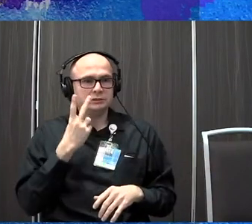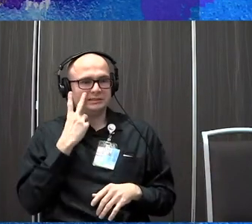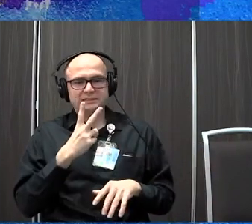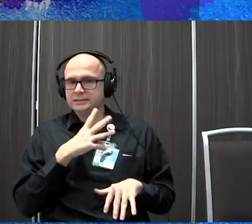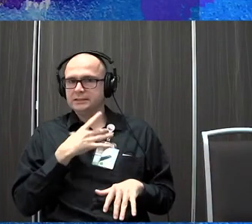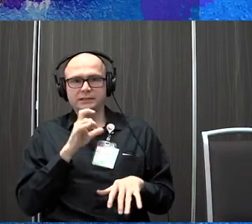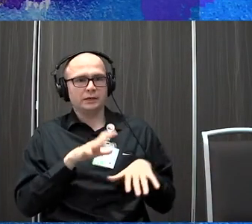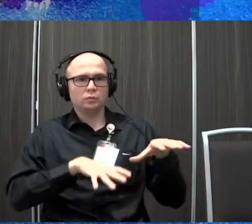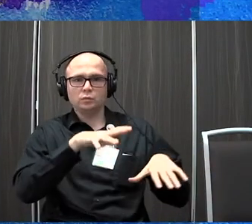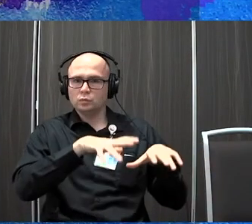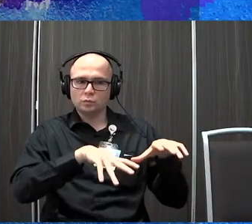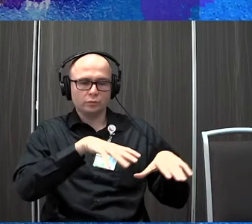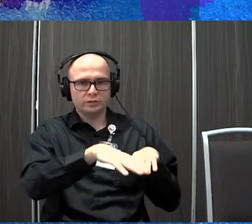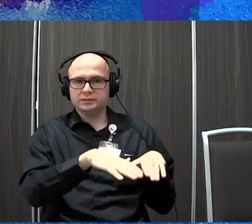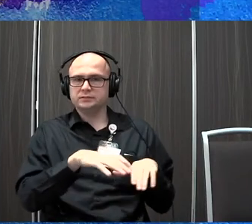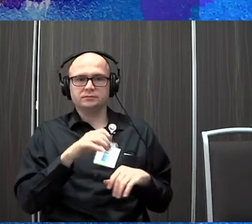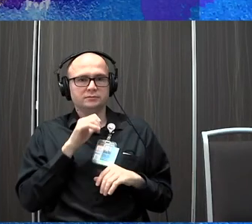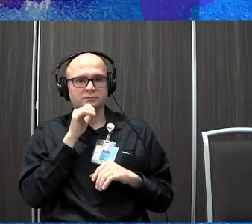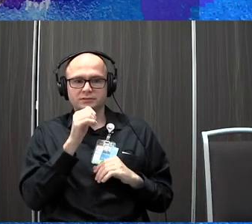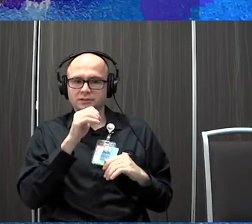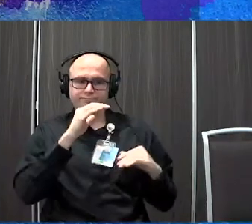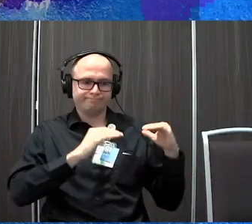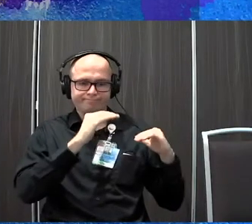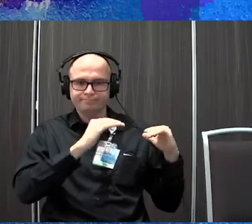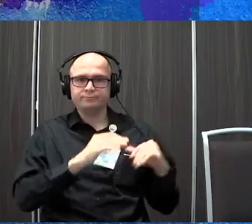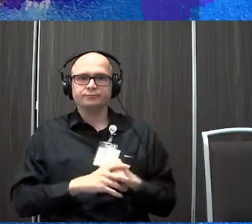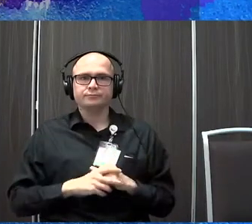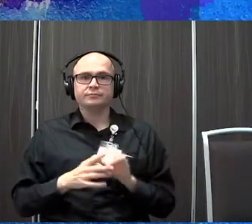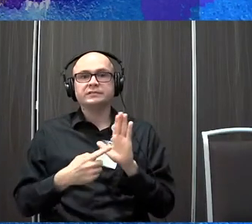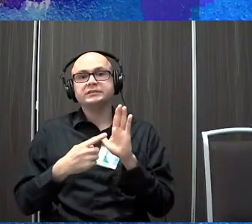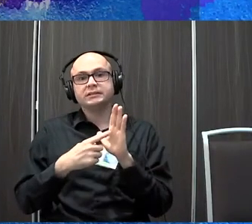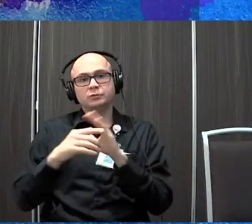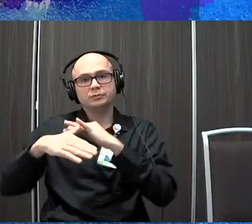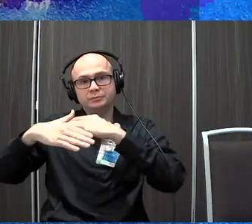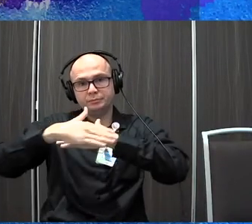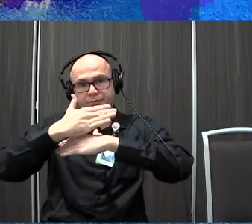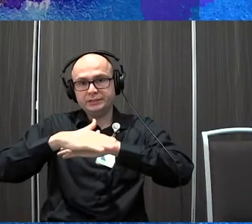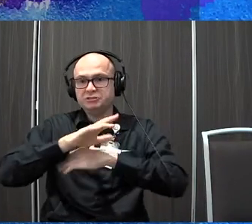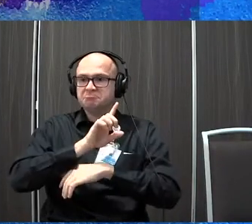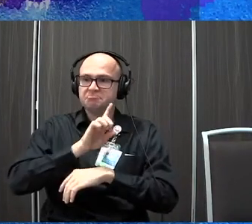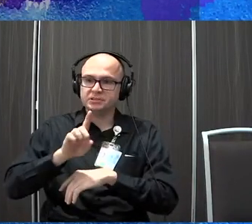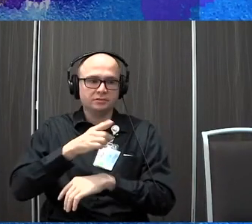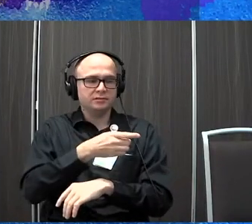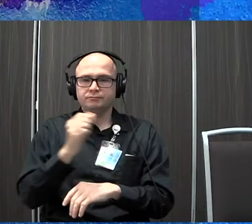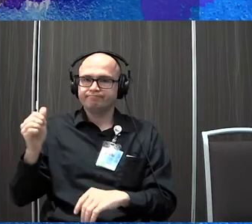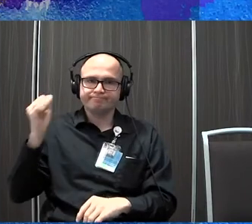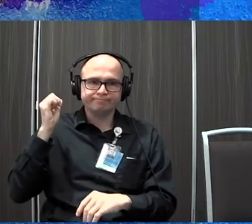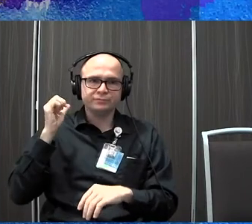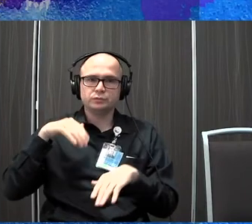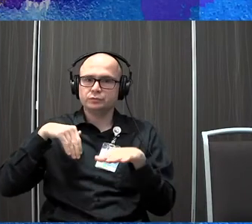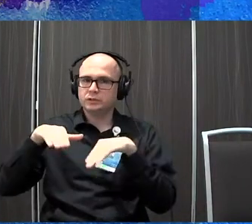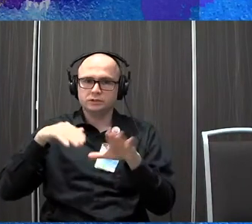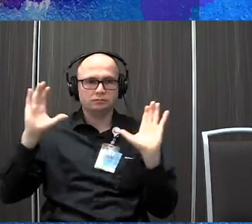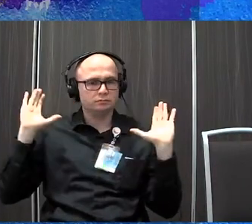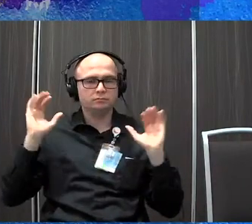walking on that. was unstable. Um, for an example, we went to the beach that year, um, and he wouldn't walk at all on the